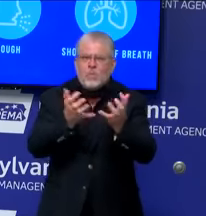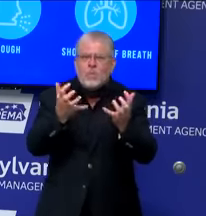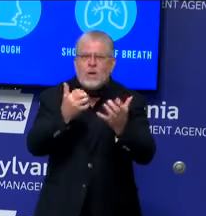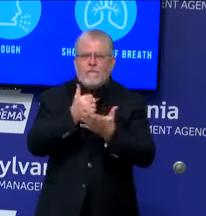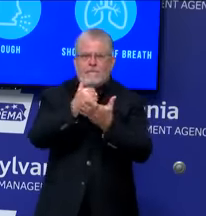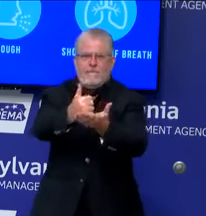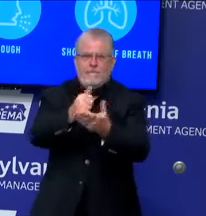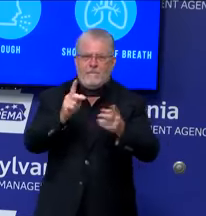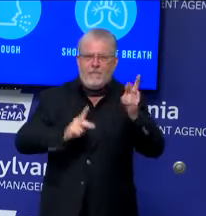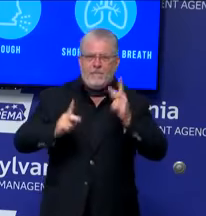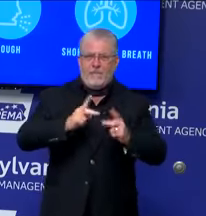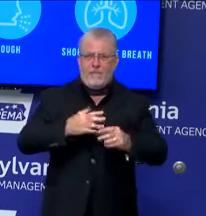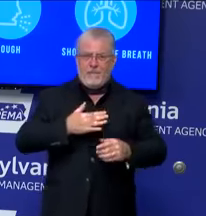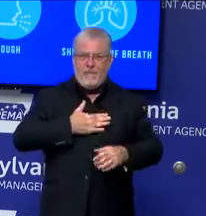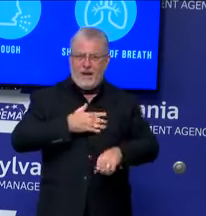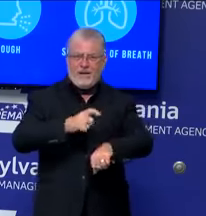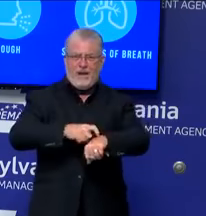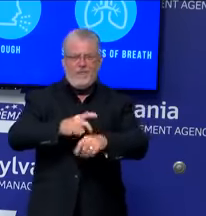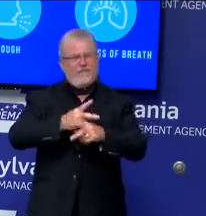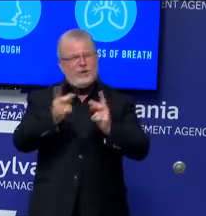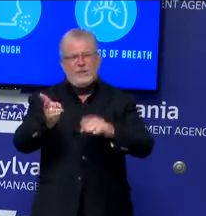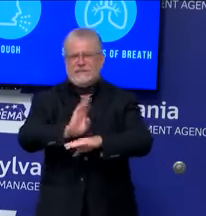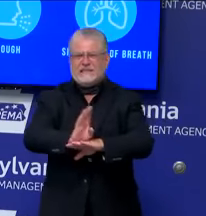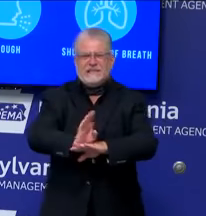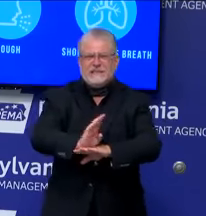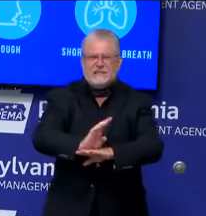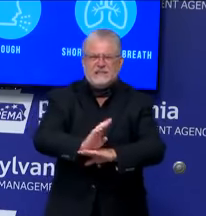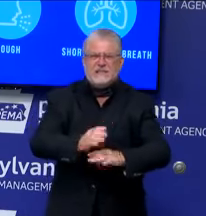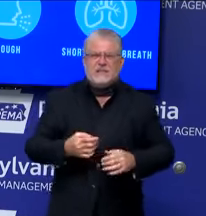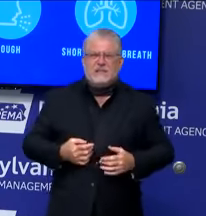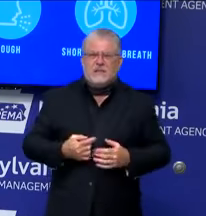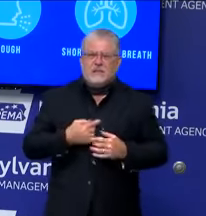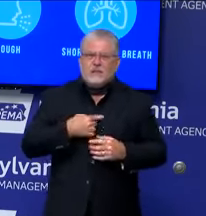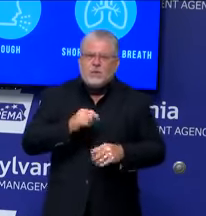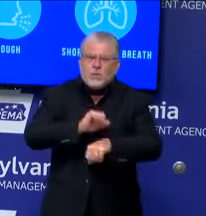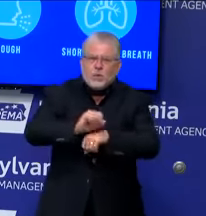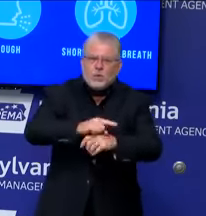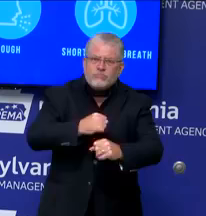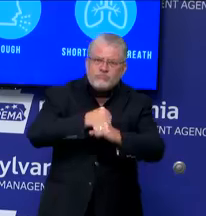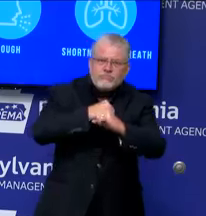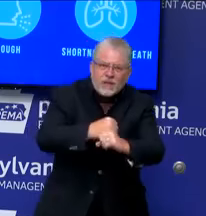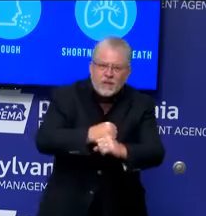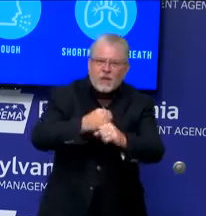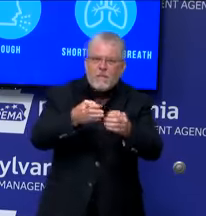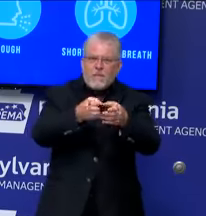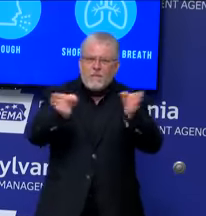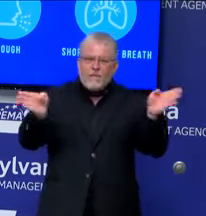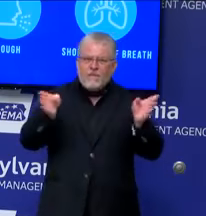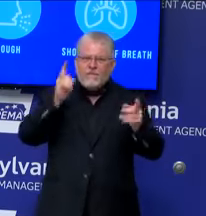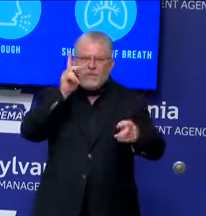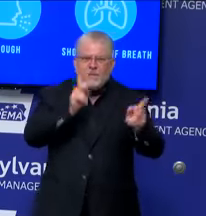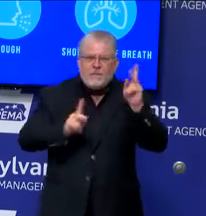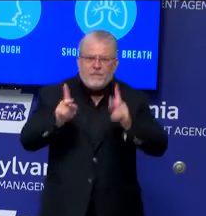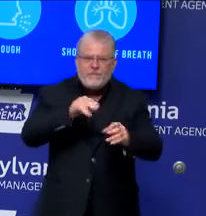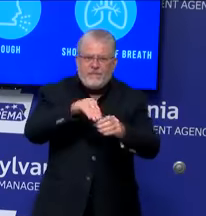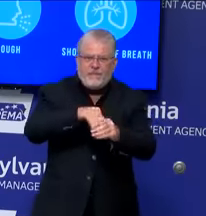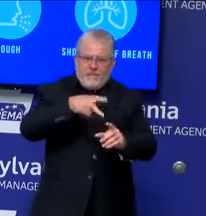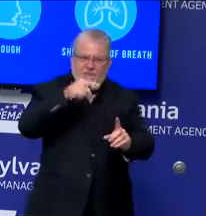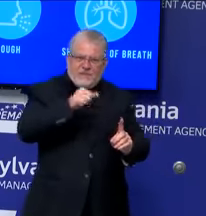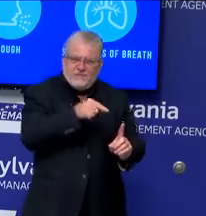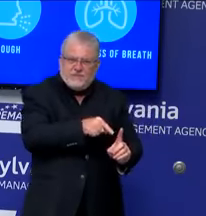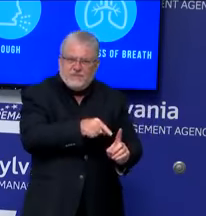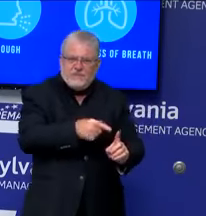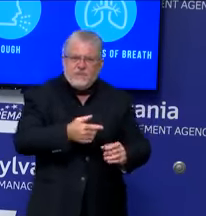my time is full with working towards protecting the public health of everyone in Pennsylvania from the impact of the global